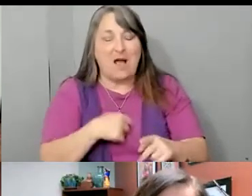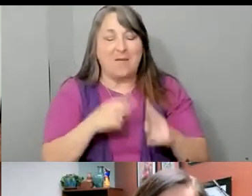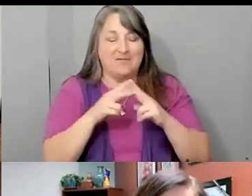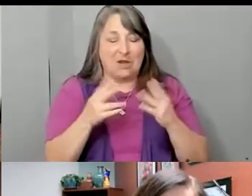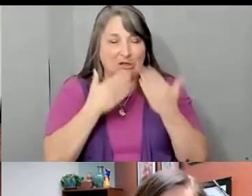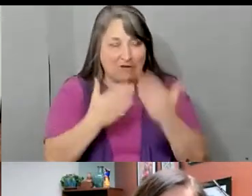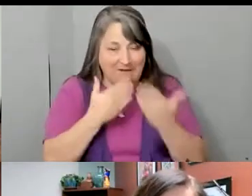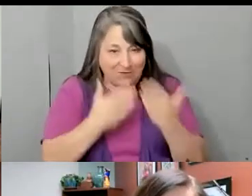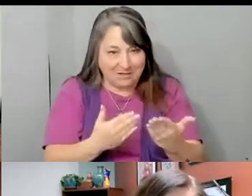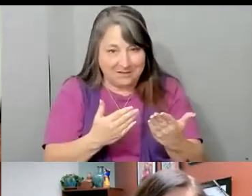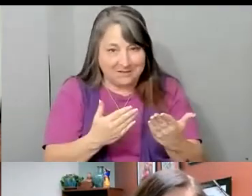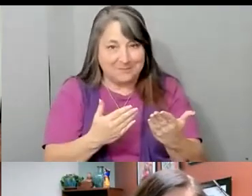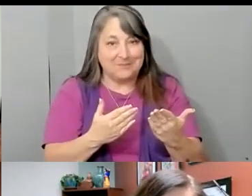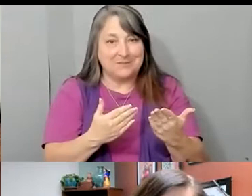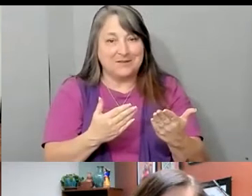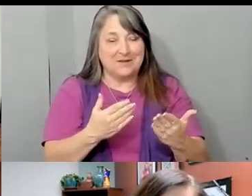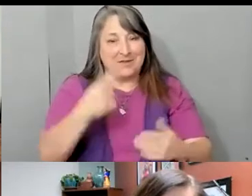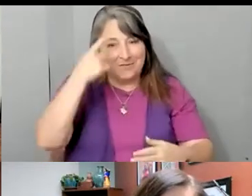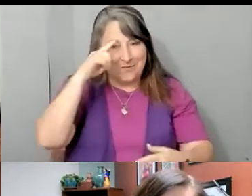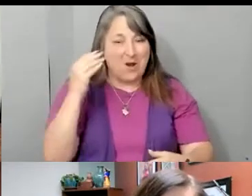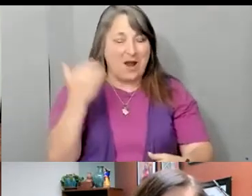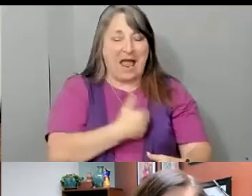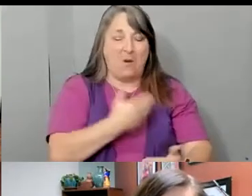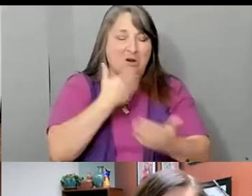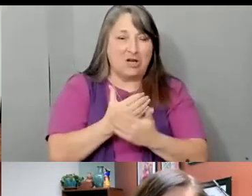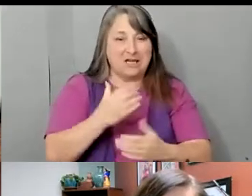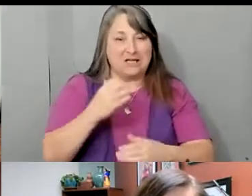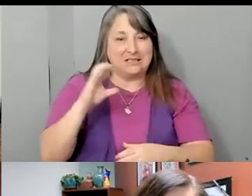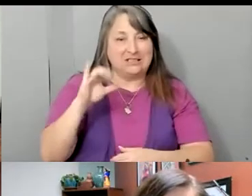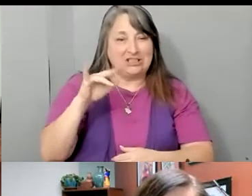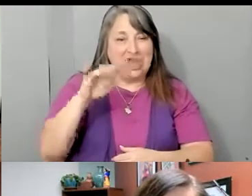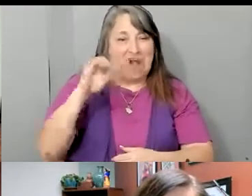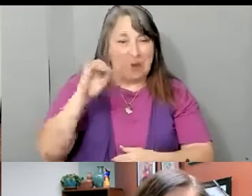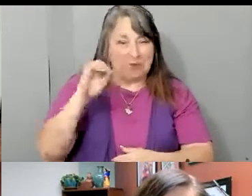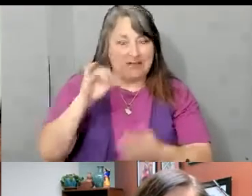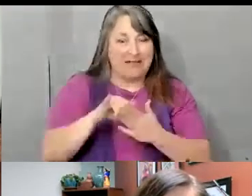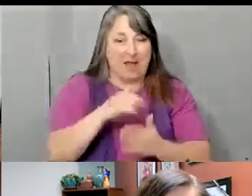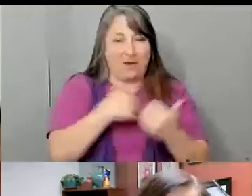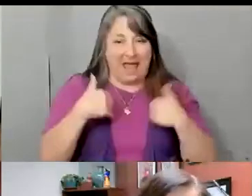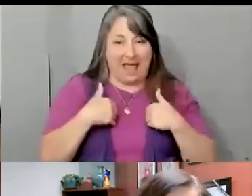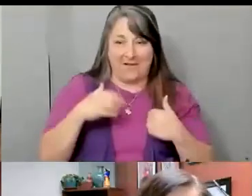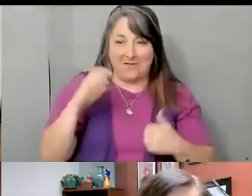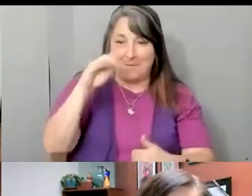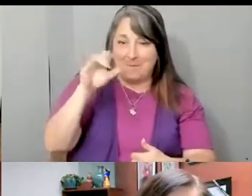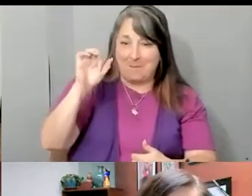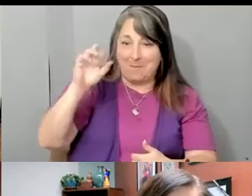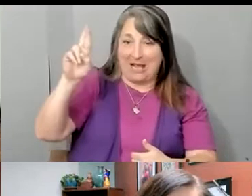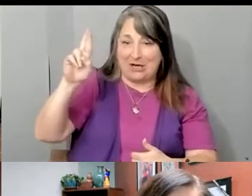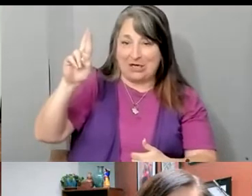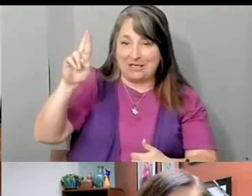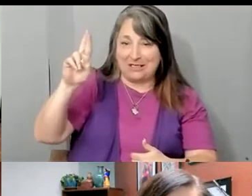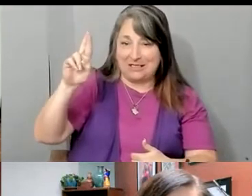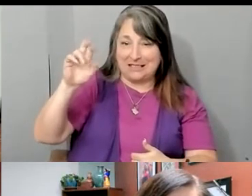cruising of our good Chicanos that we have. Mayor Sarmiento. Well,